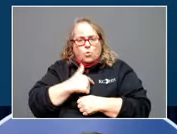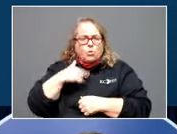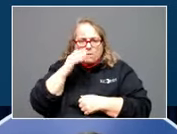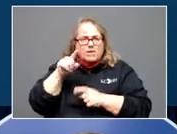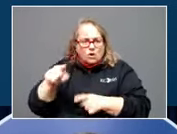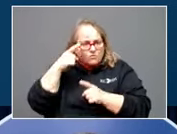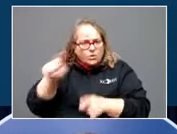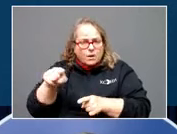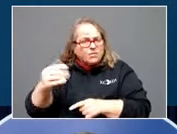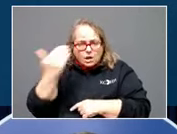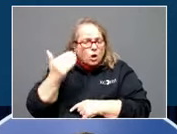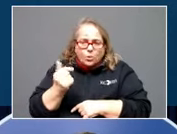to.